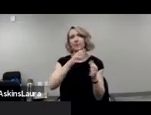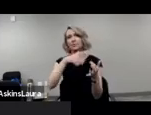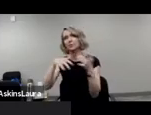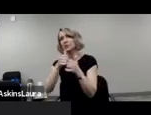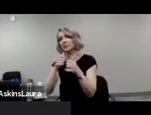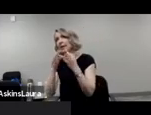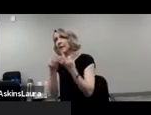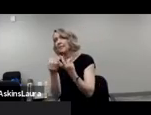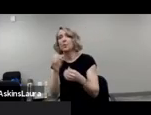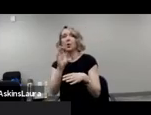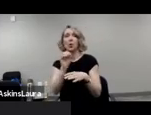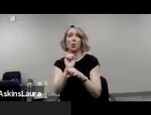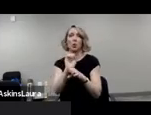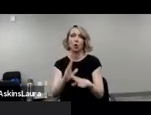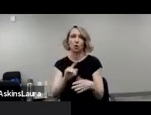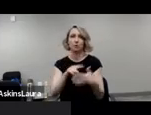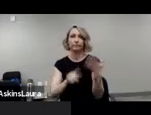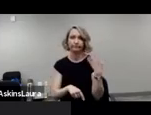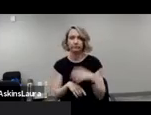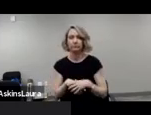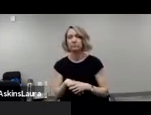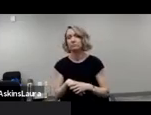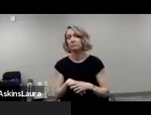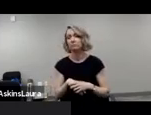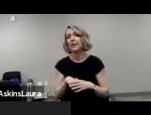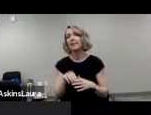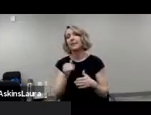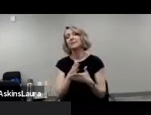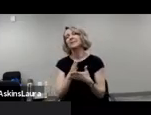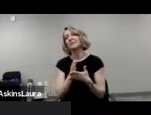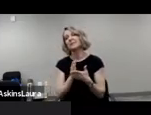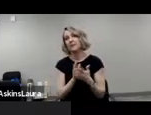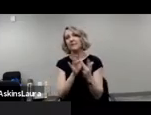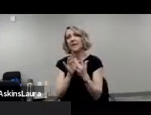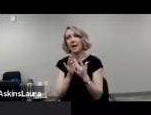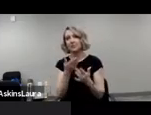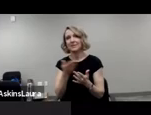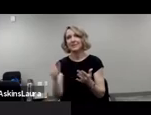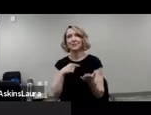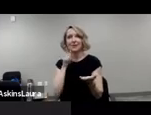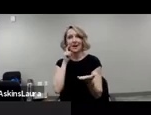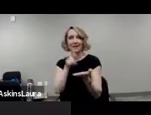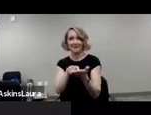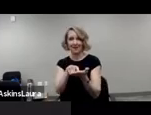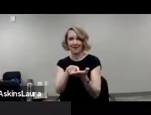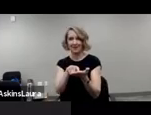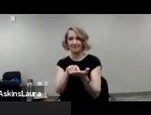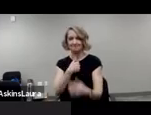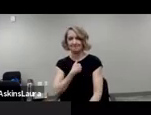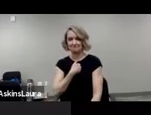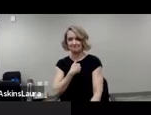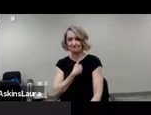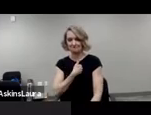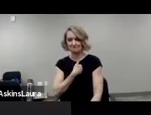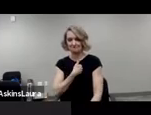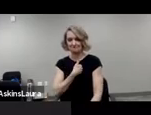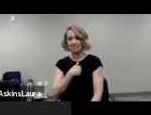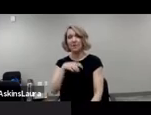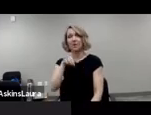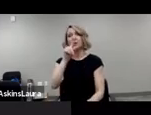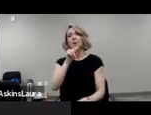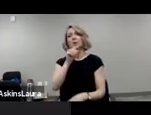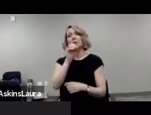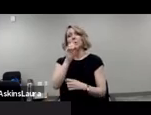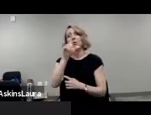or colleagues. So those are some of the outreach factors that we identified. The toolkit